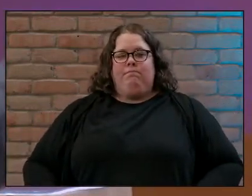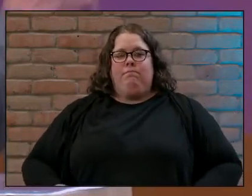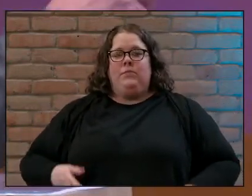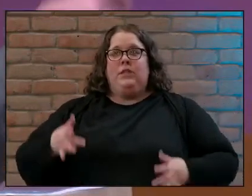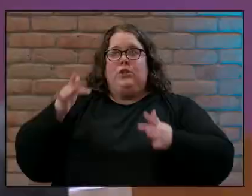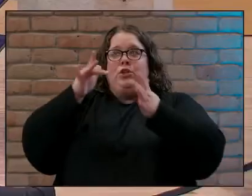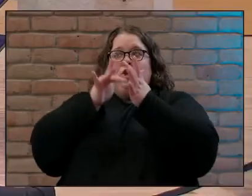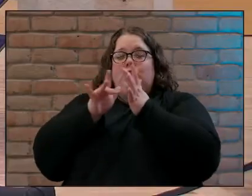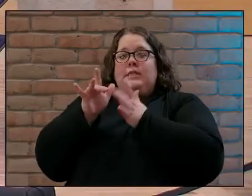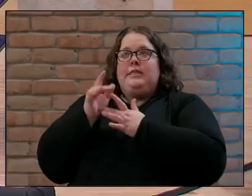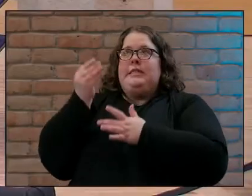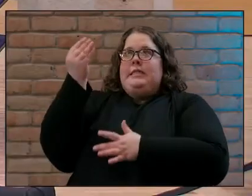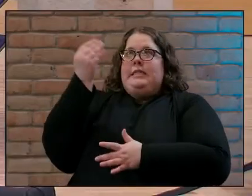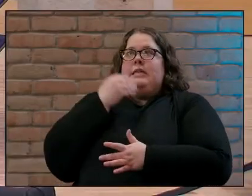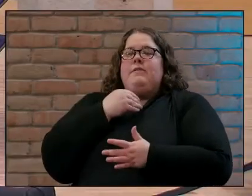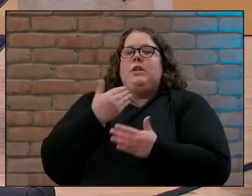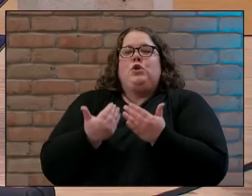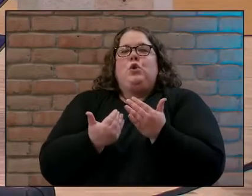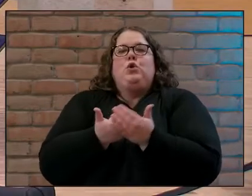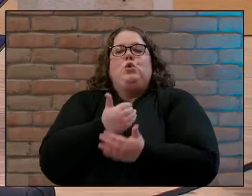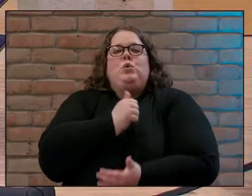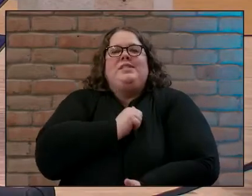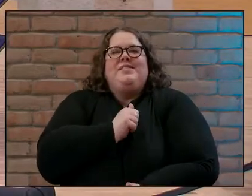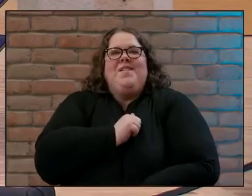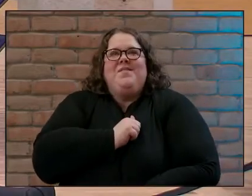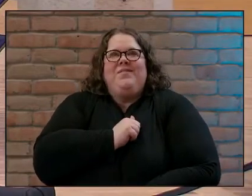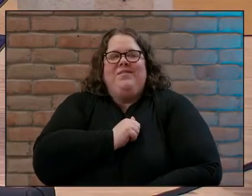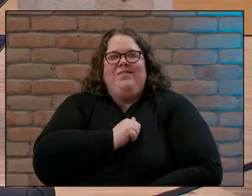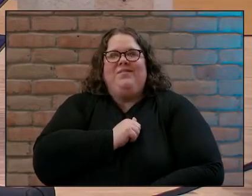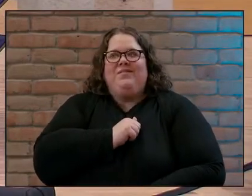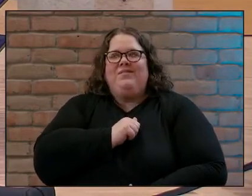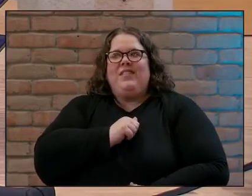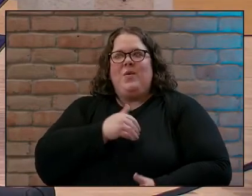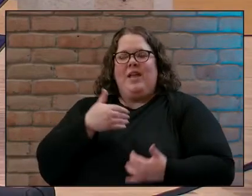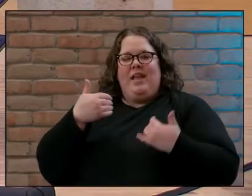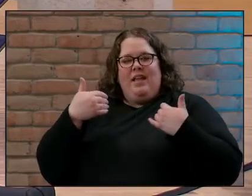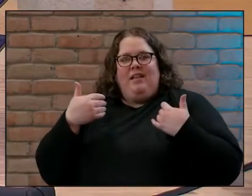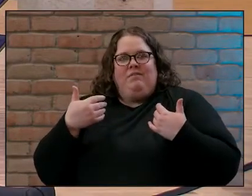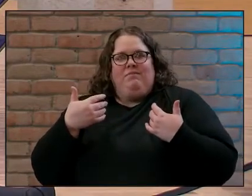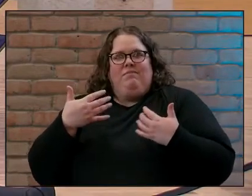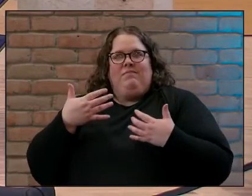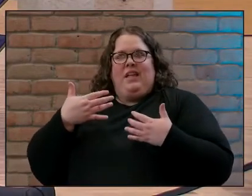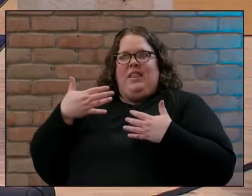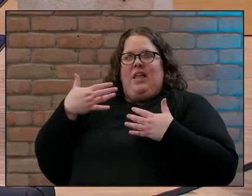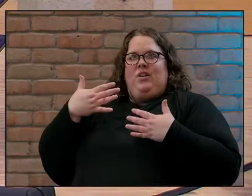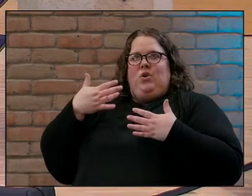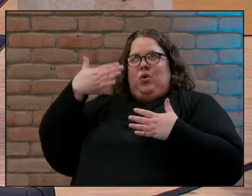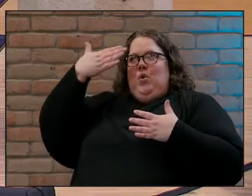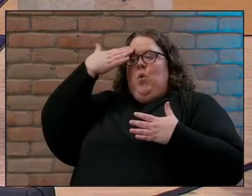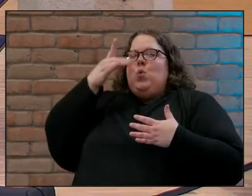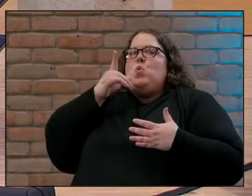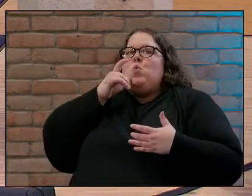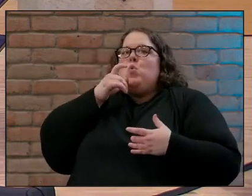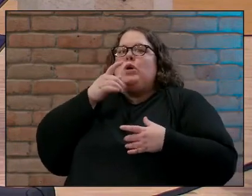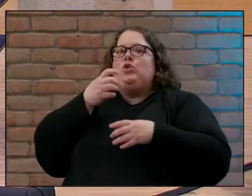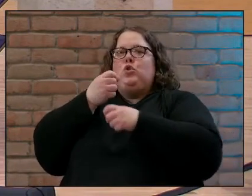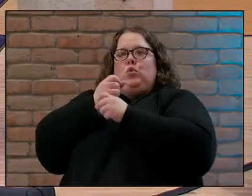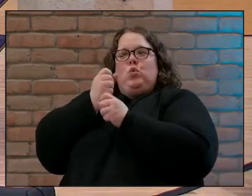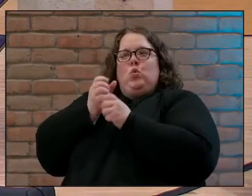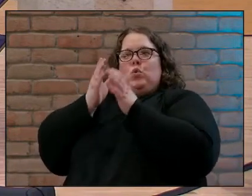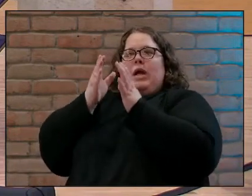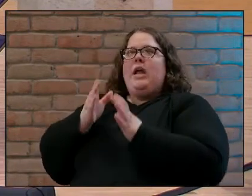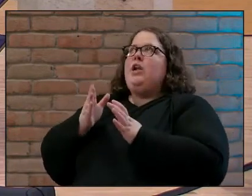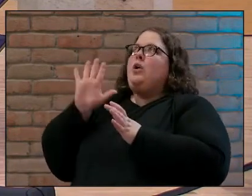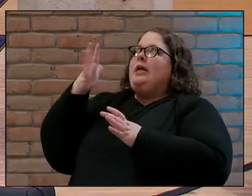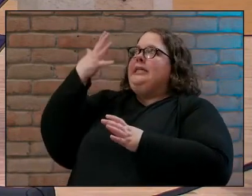our new self which is being renewed look at this in the knowledge of the image of its creator taking us back to being more like